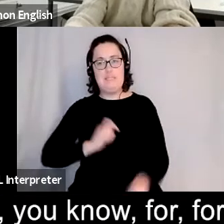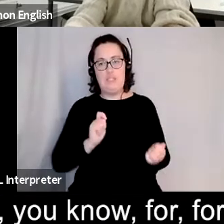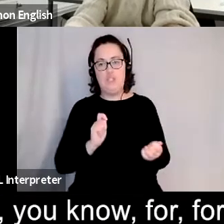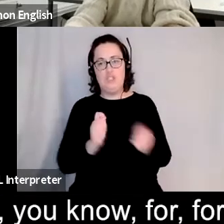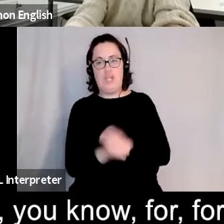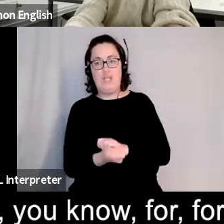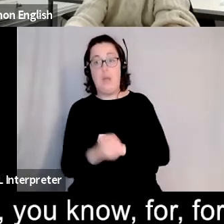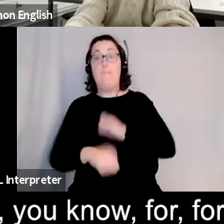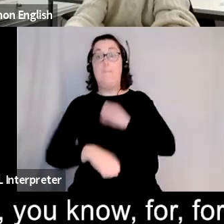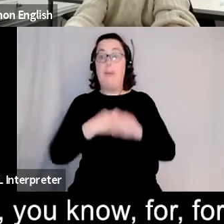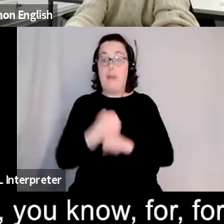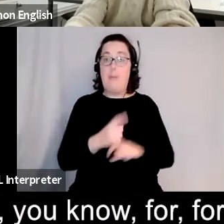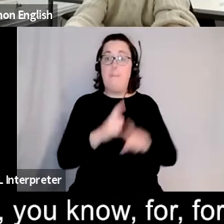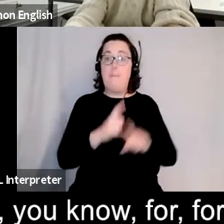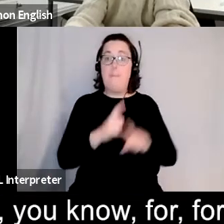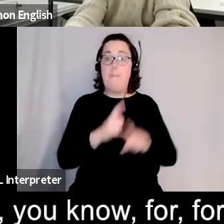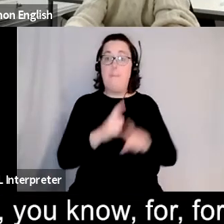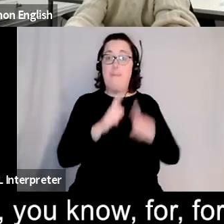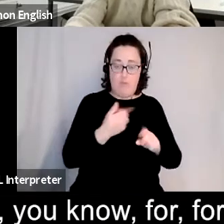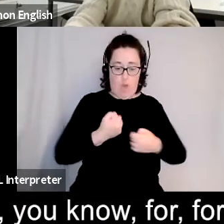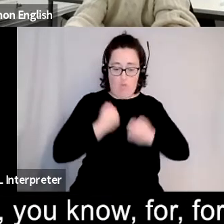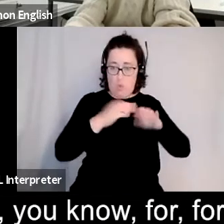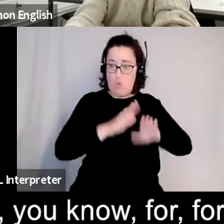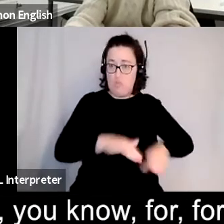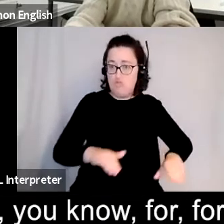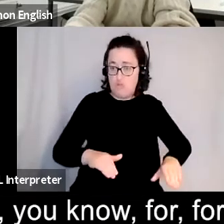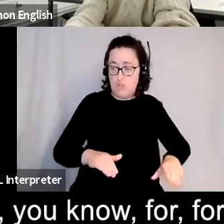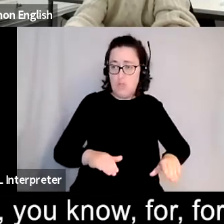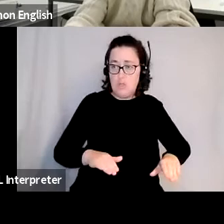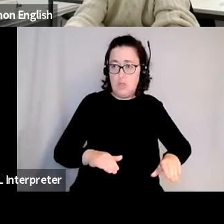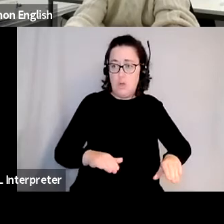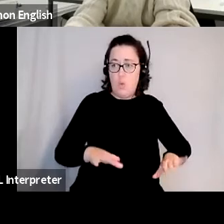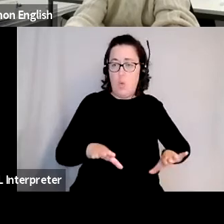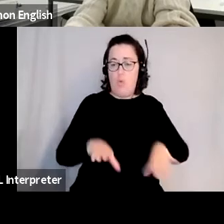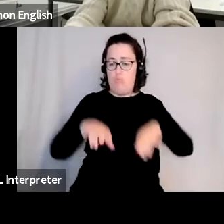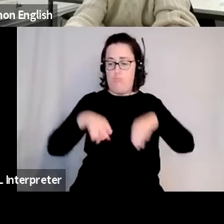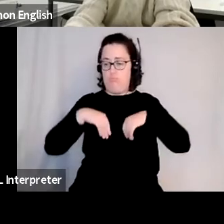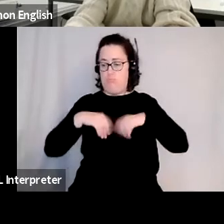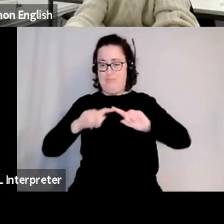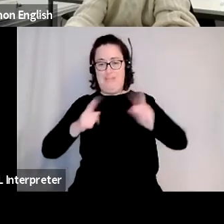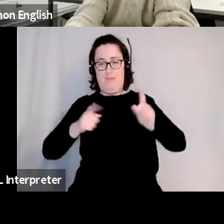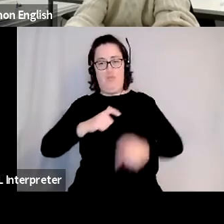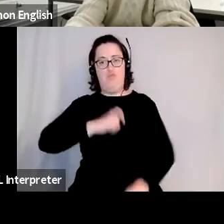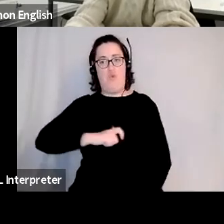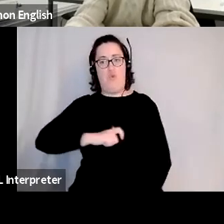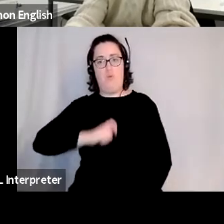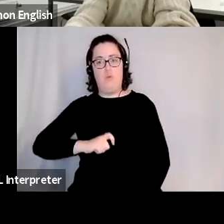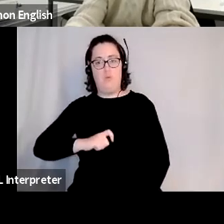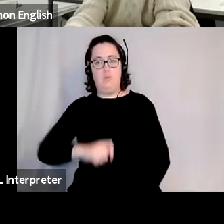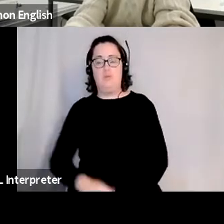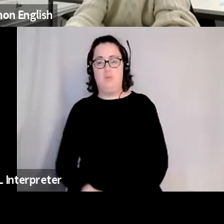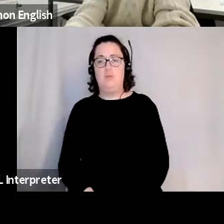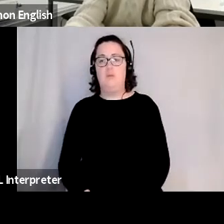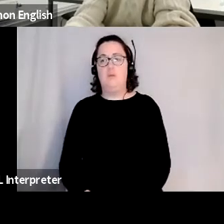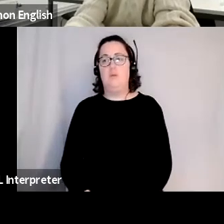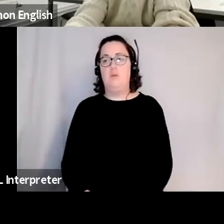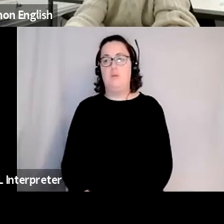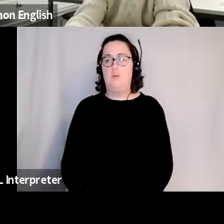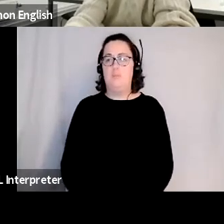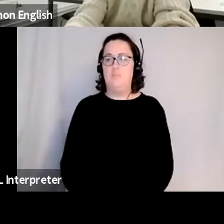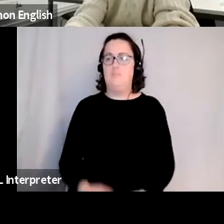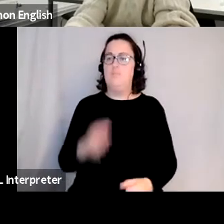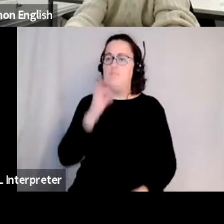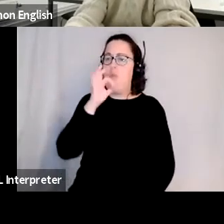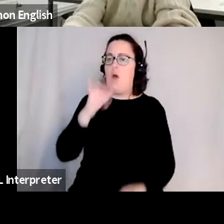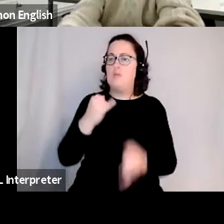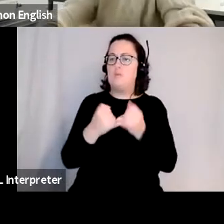you know for for our children or or or you know taking on those those different roles and voices um simon